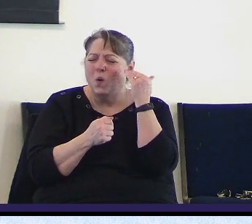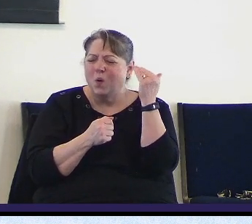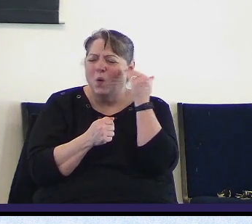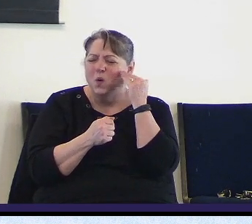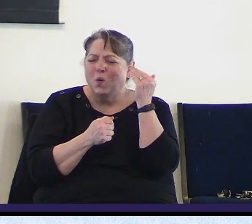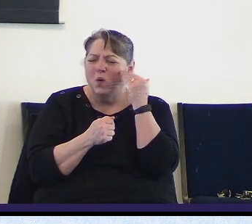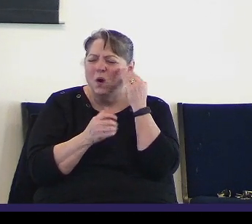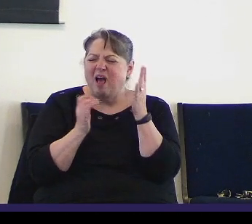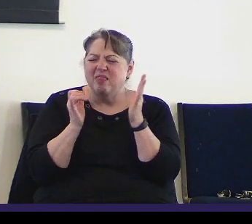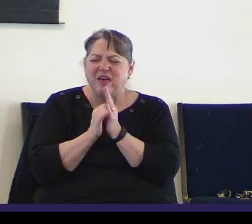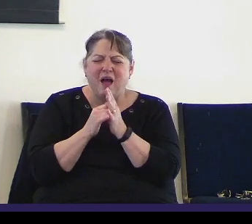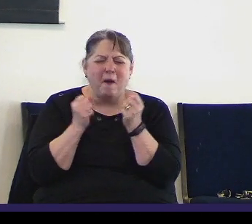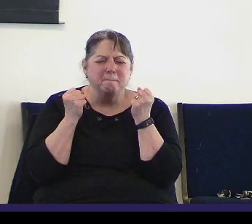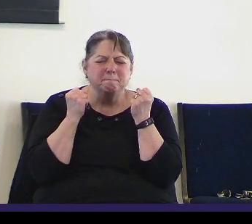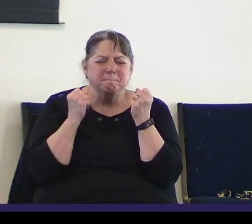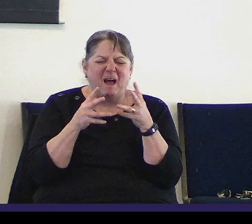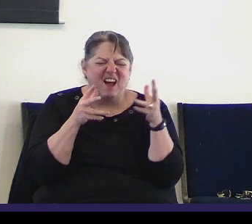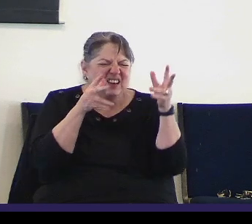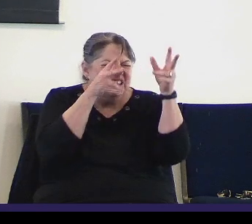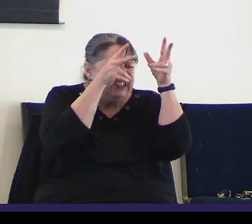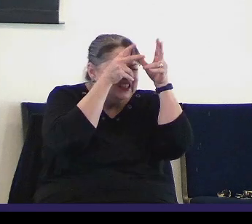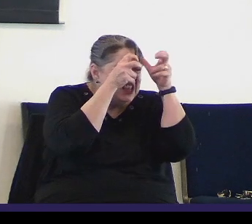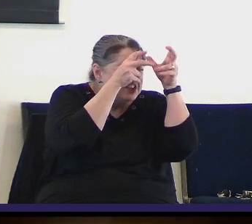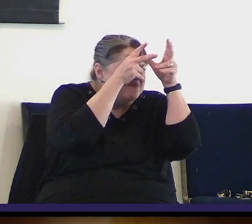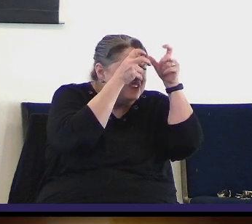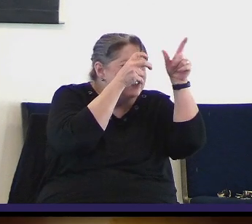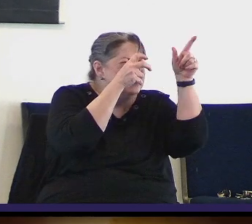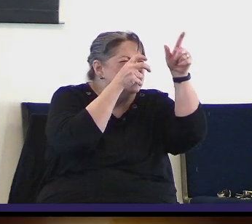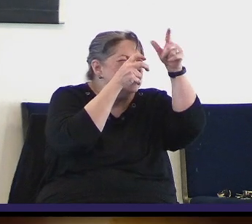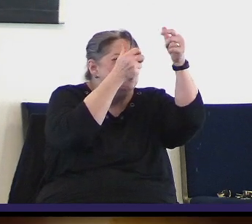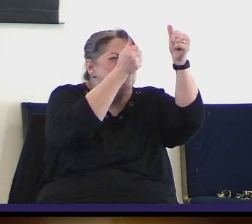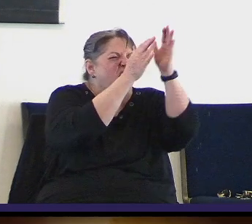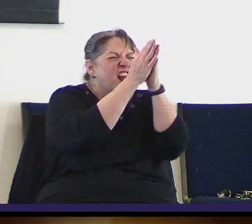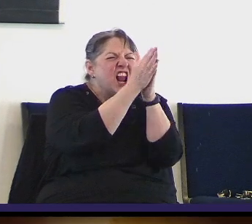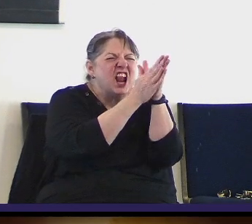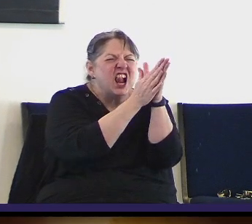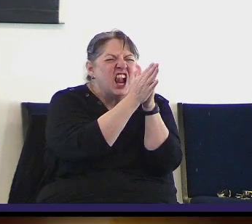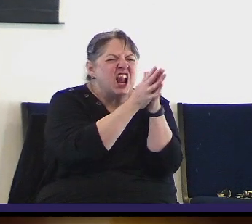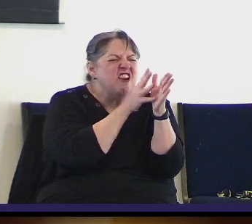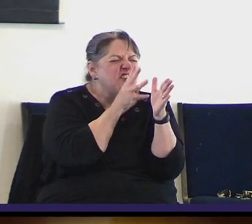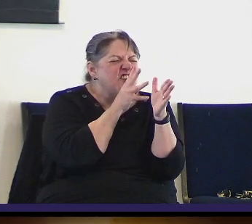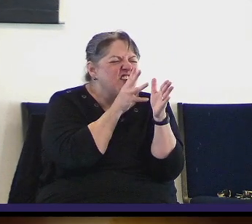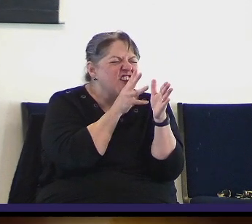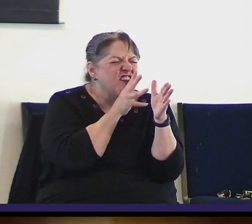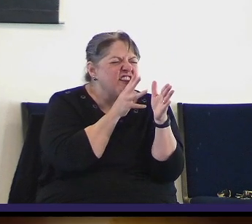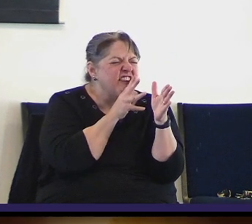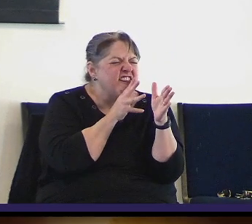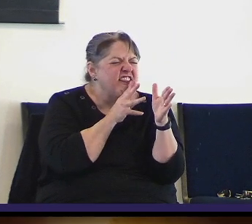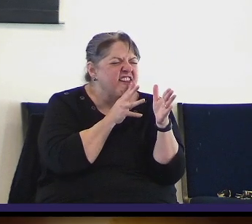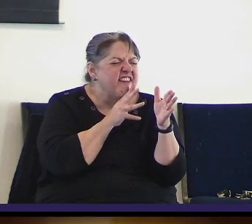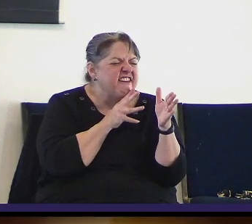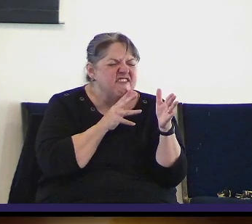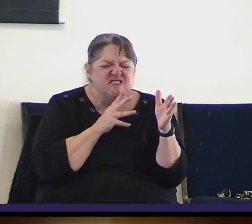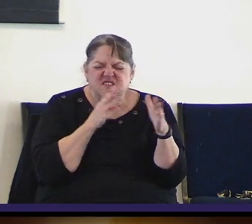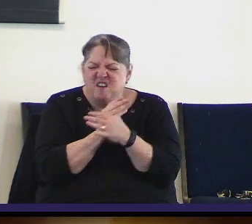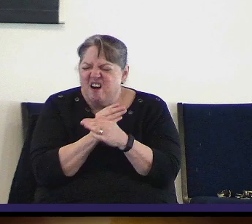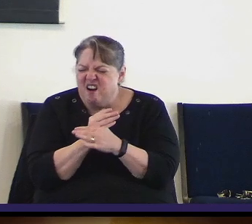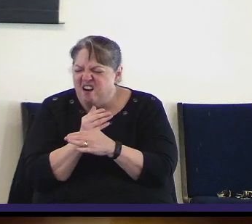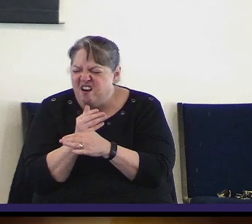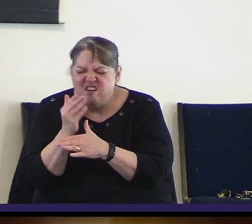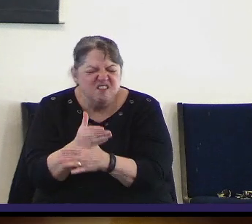of demons that are designed and planning on a daily basis to basis to disrupt lives